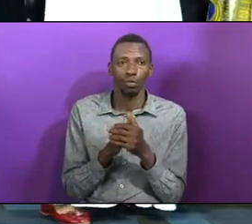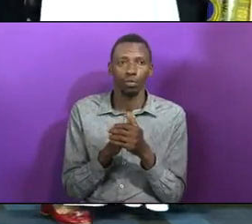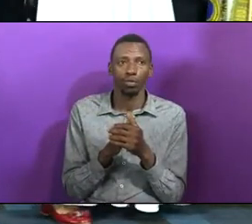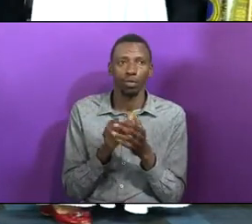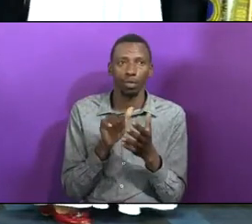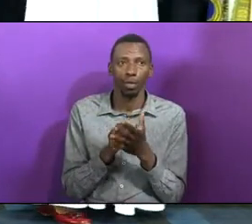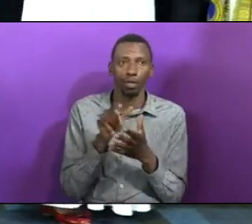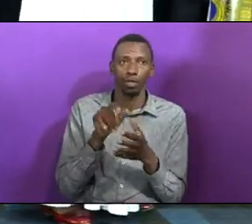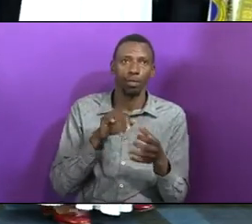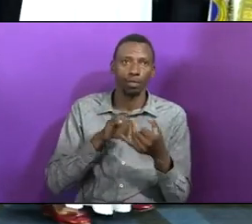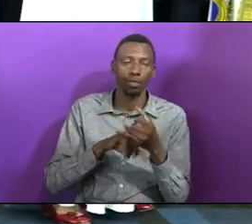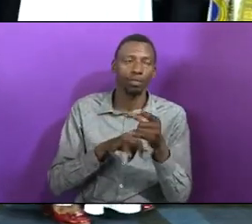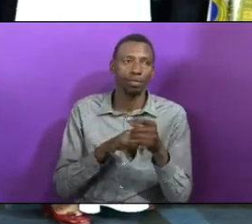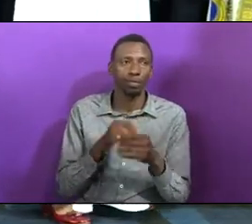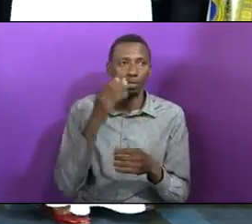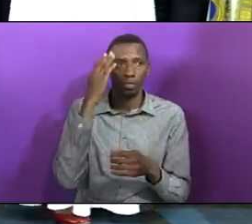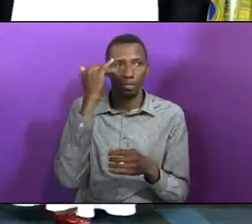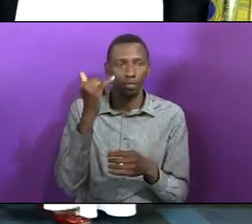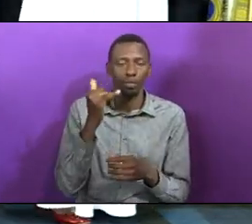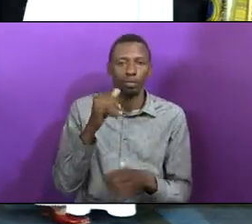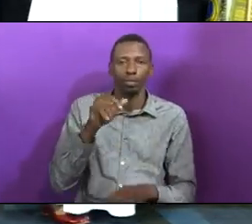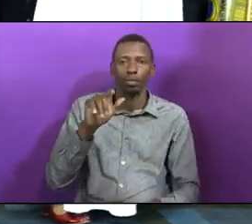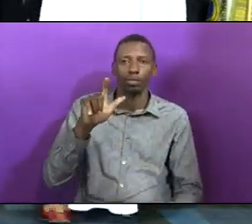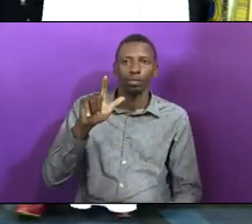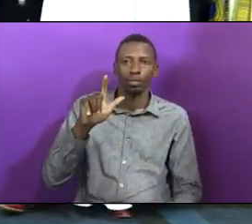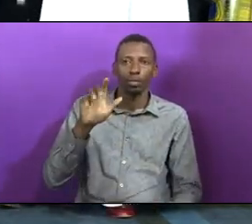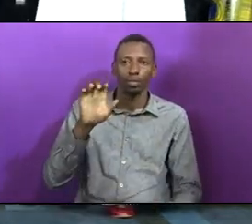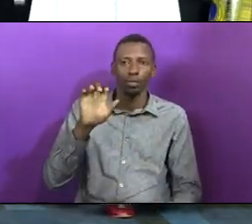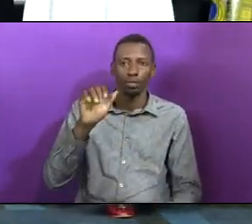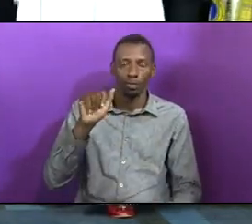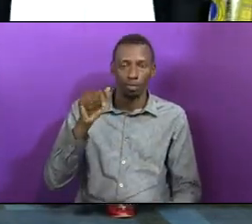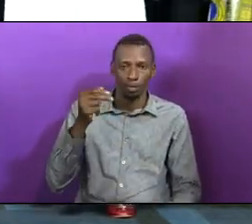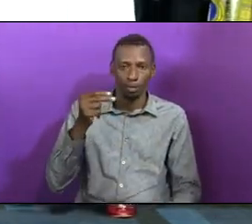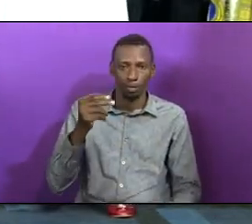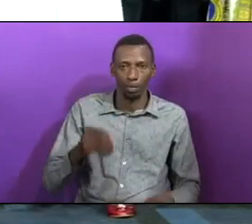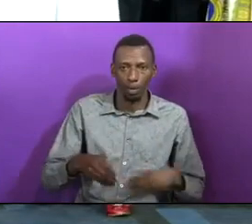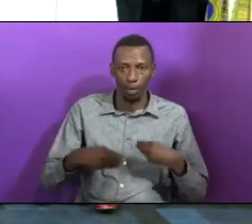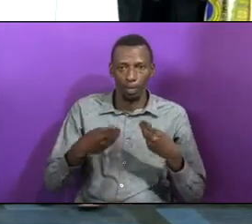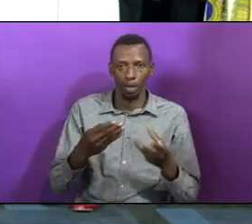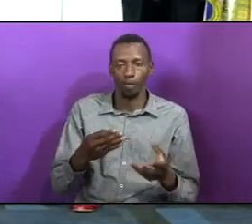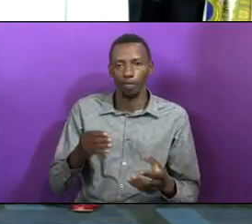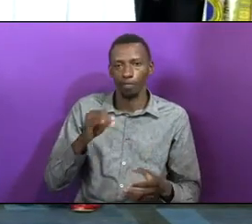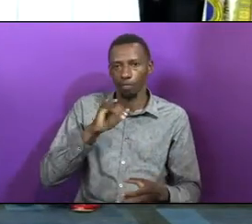I'm saying that because Leah gave Jacobo.